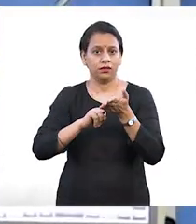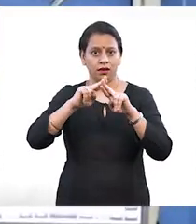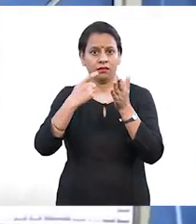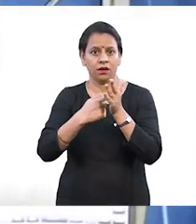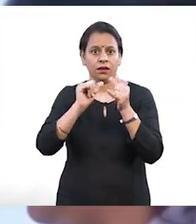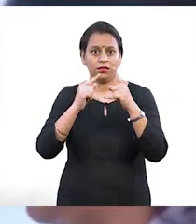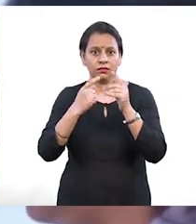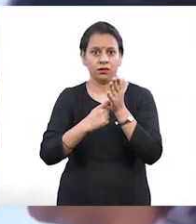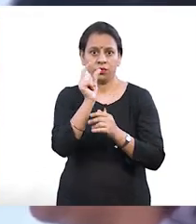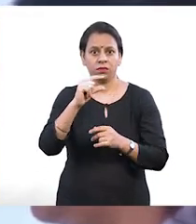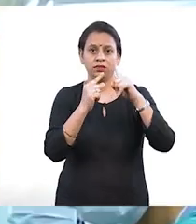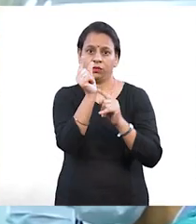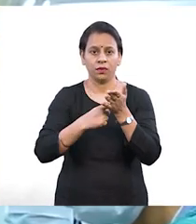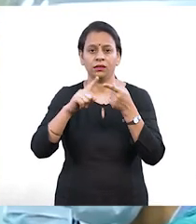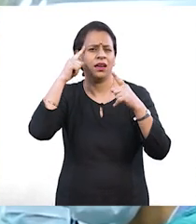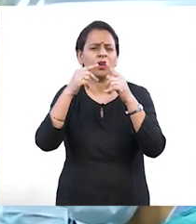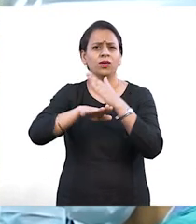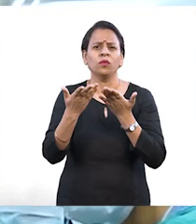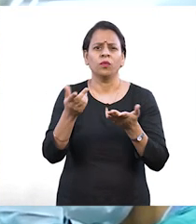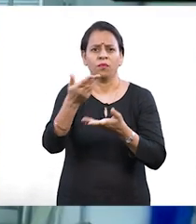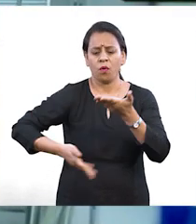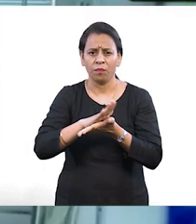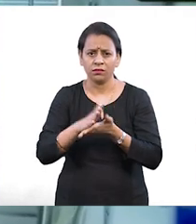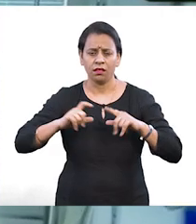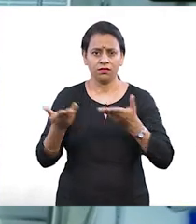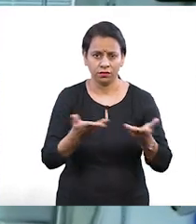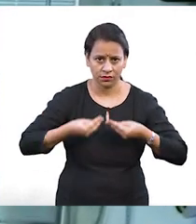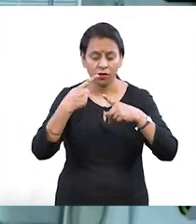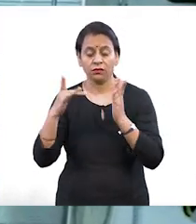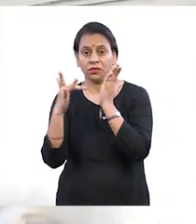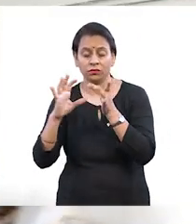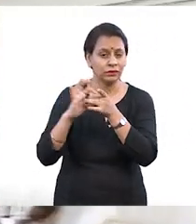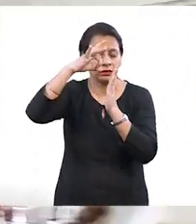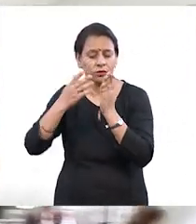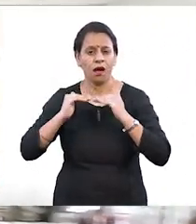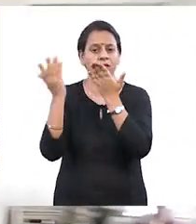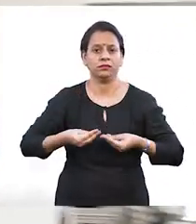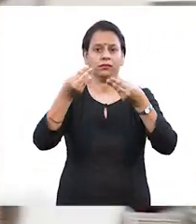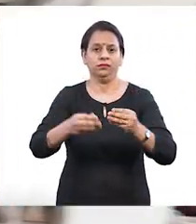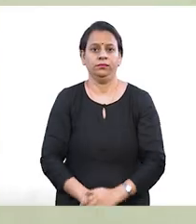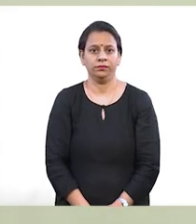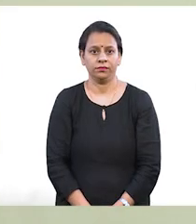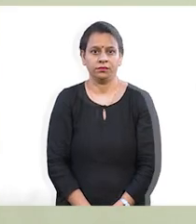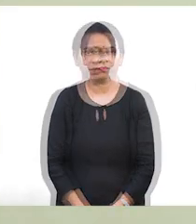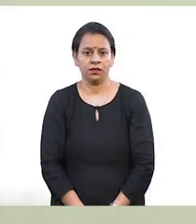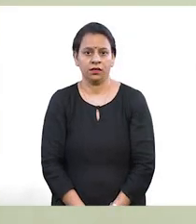Infrastructure Mission are creating a network of healthcare services for primary and tertiary healthcare.